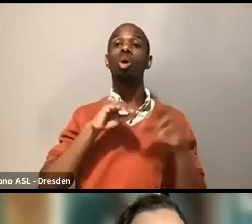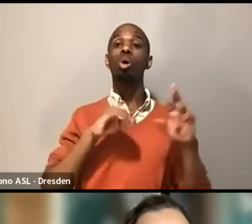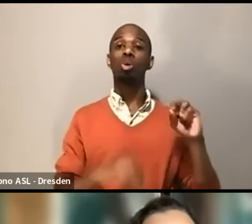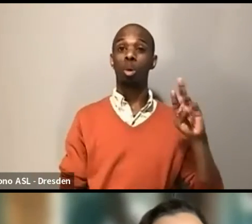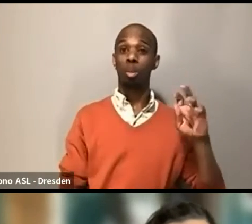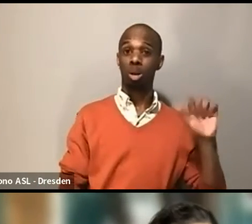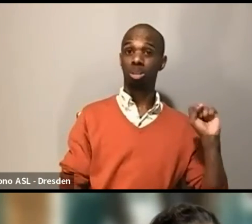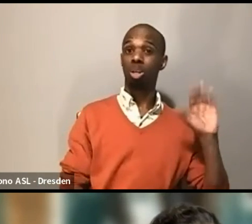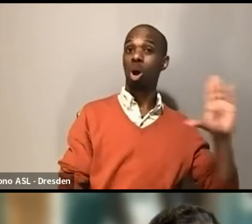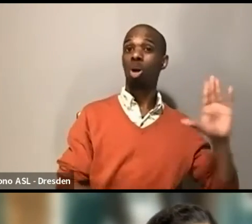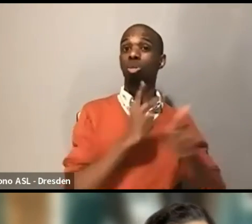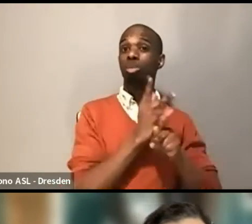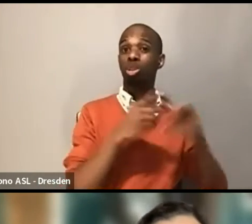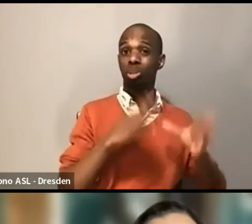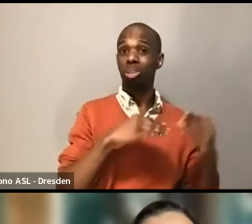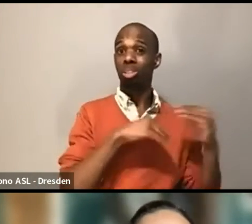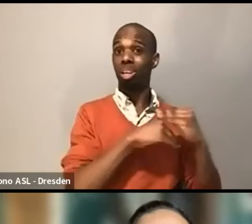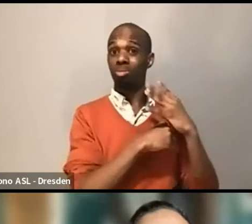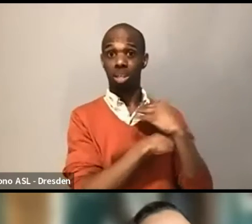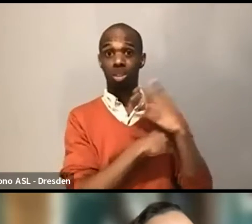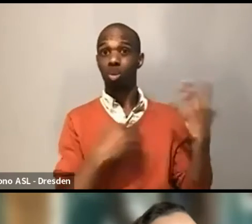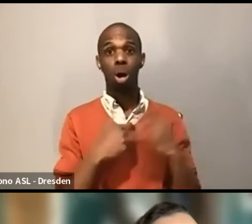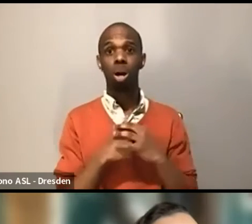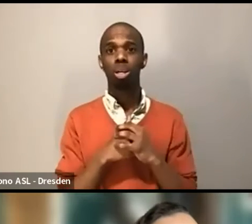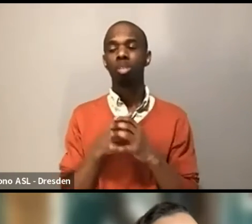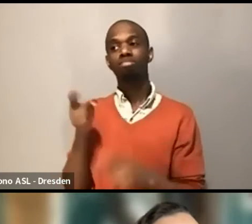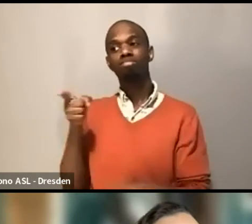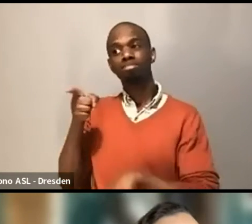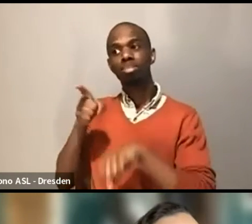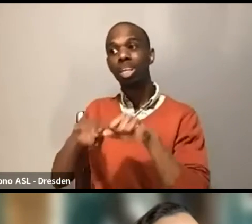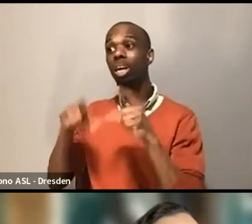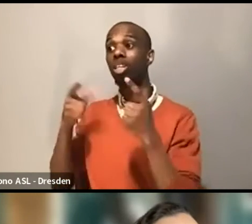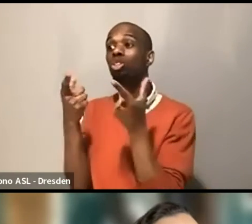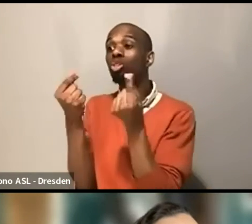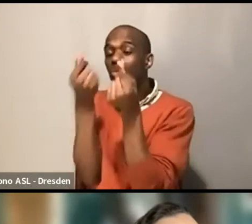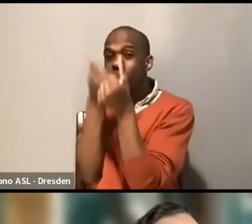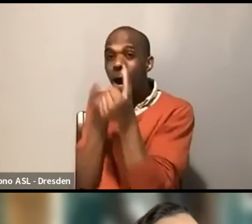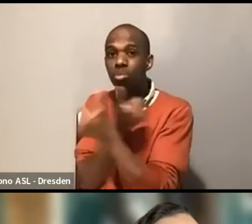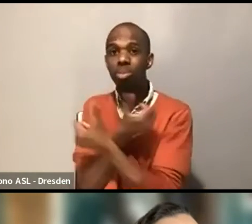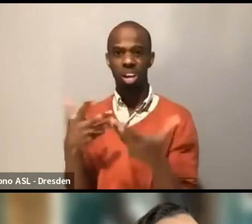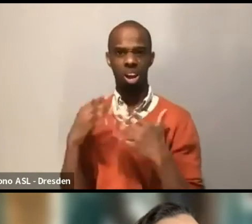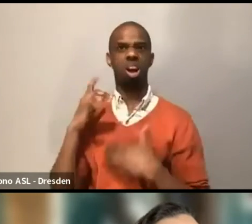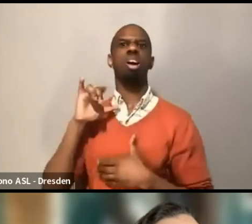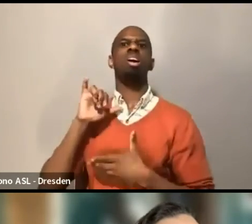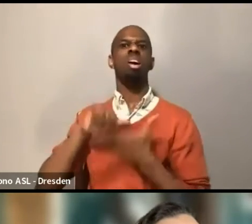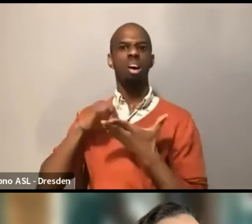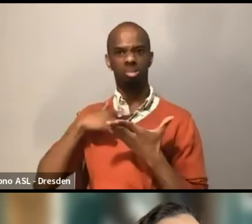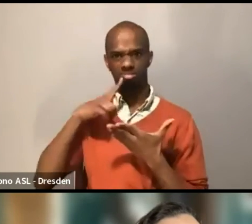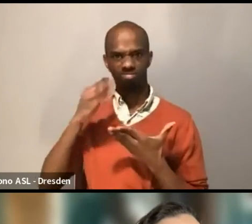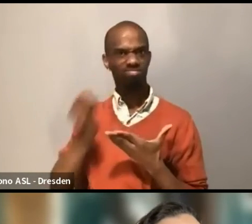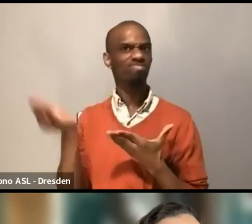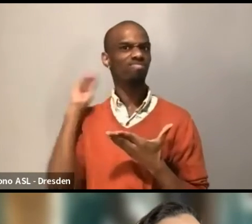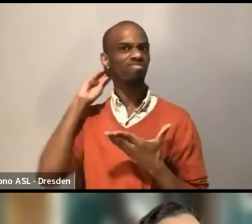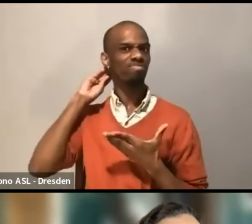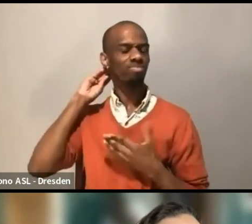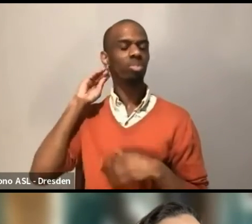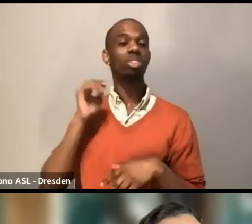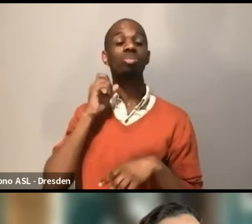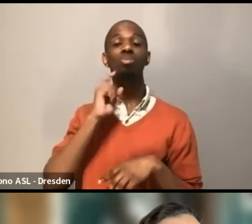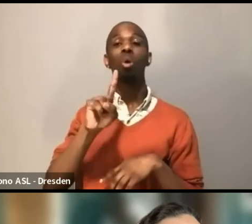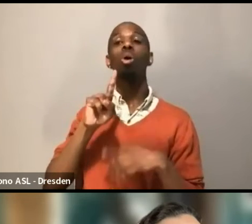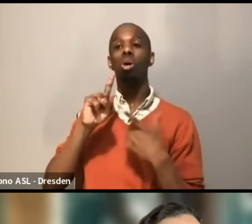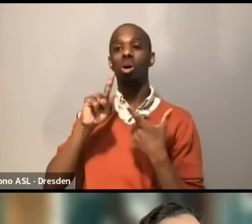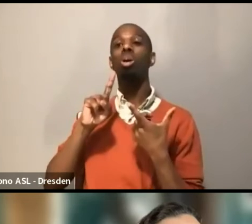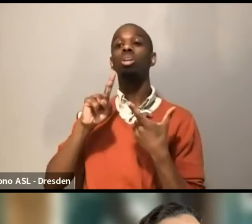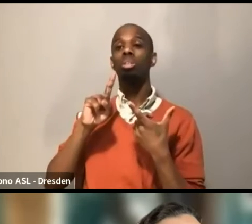cannot do everything. It's impossible. I know that, um, doing compassion training for, uh, an organization this past year. So I was like,